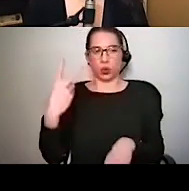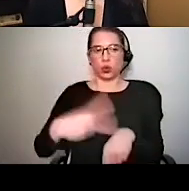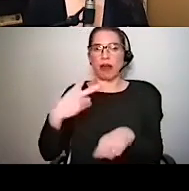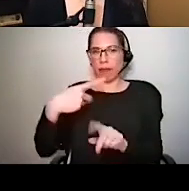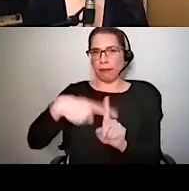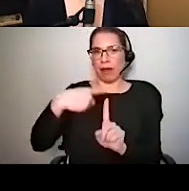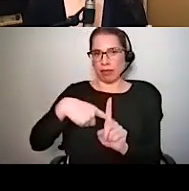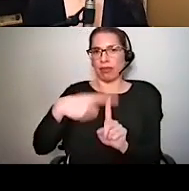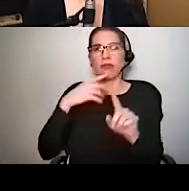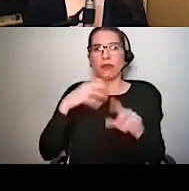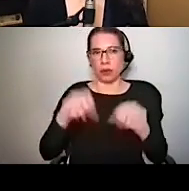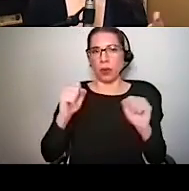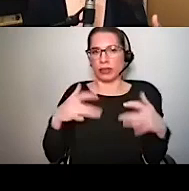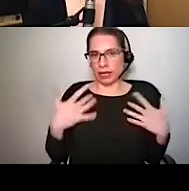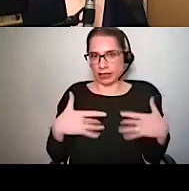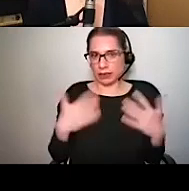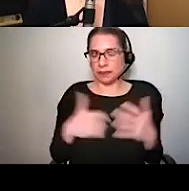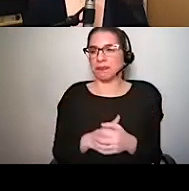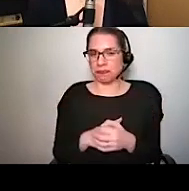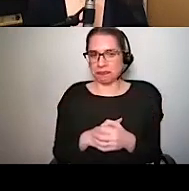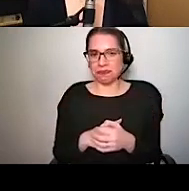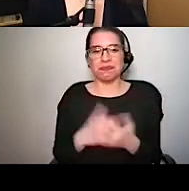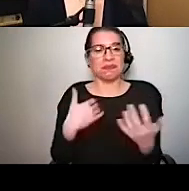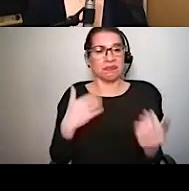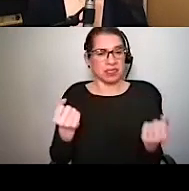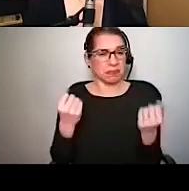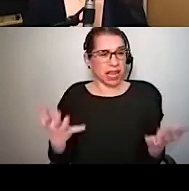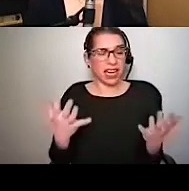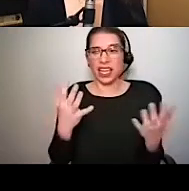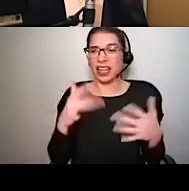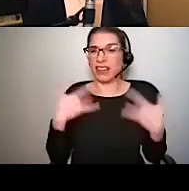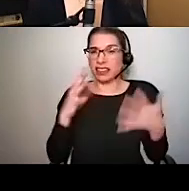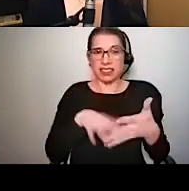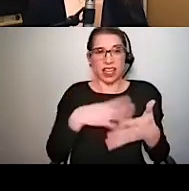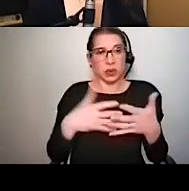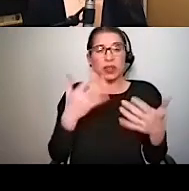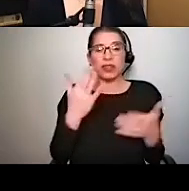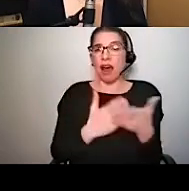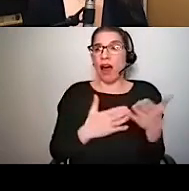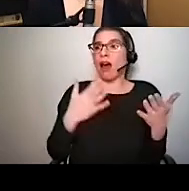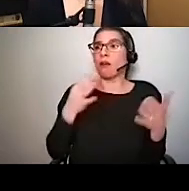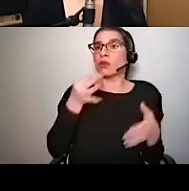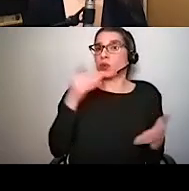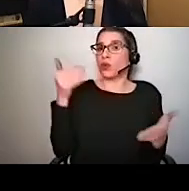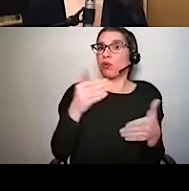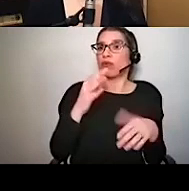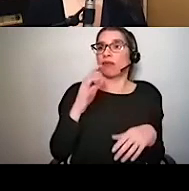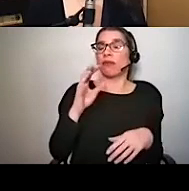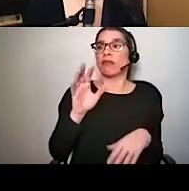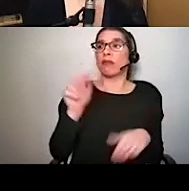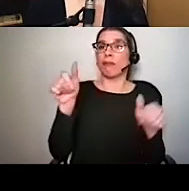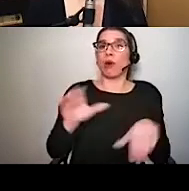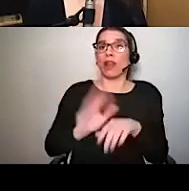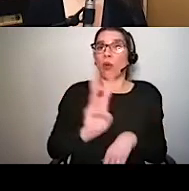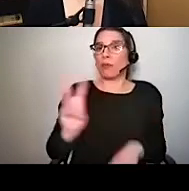And we are have a bunch scheduled, some of them coming up on the calendar here pretty soon, not on the website yet. But if you want to